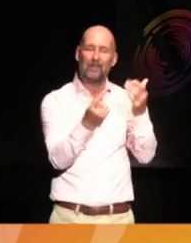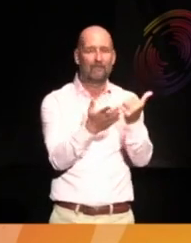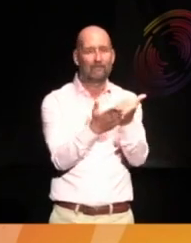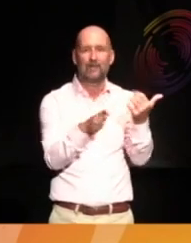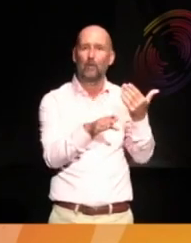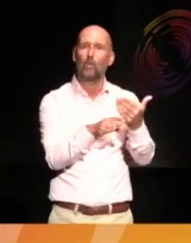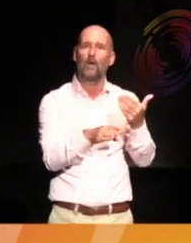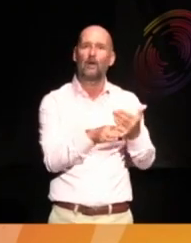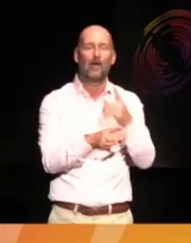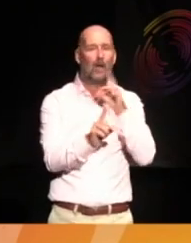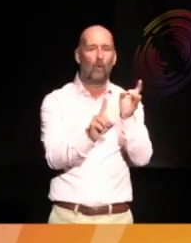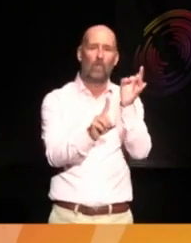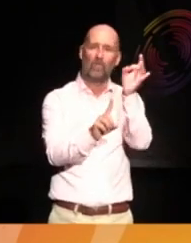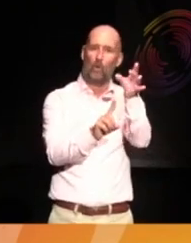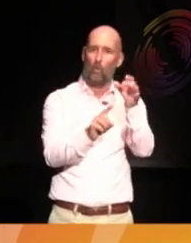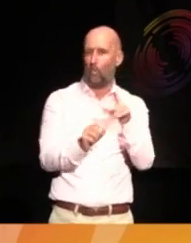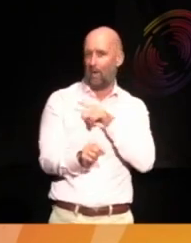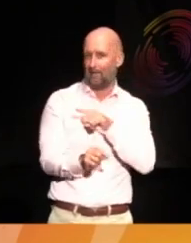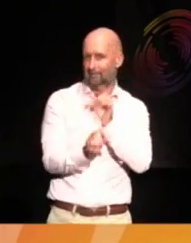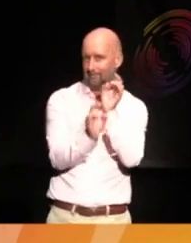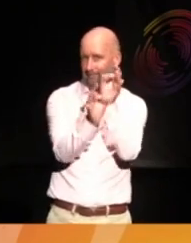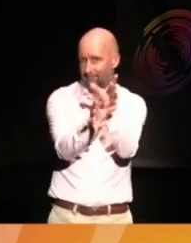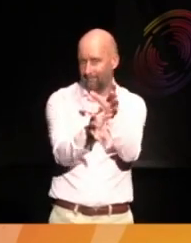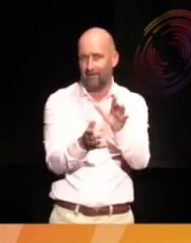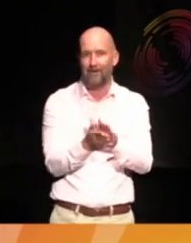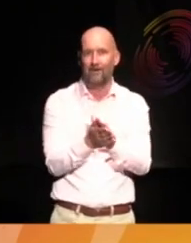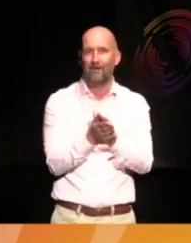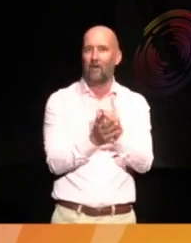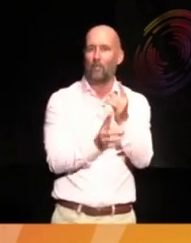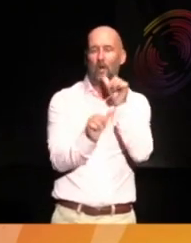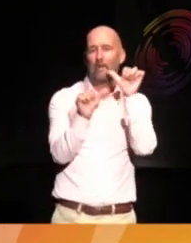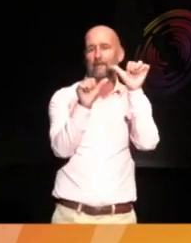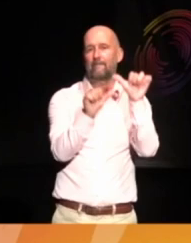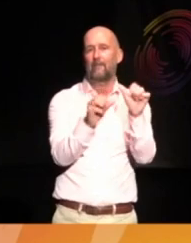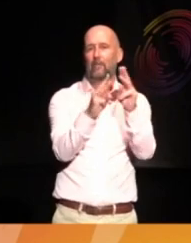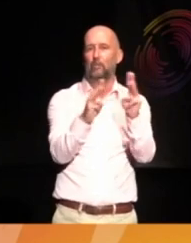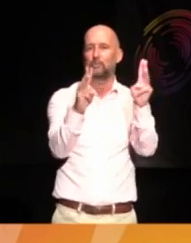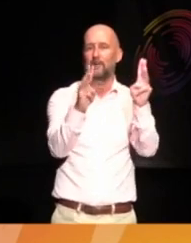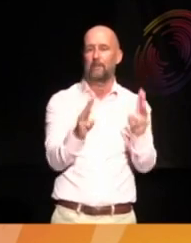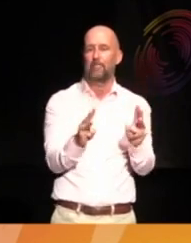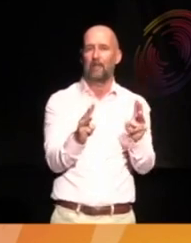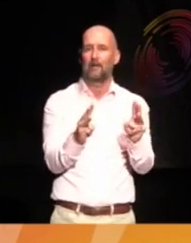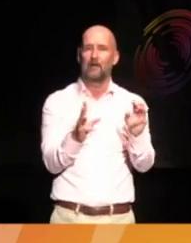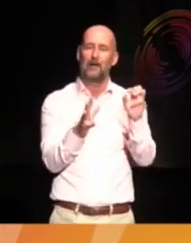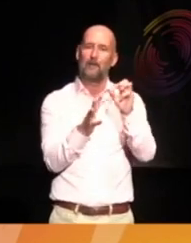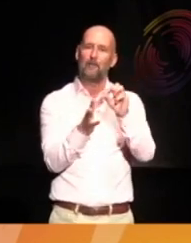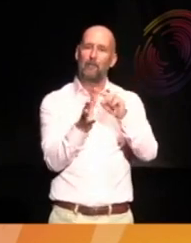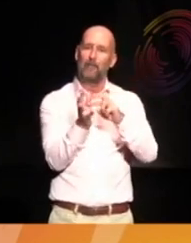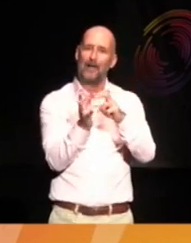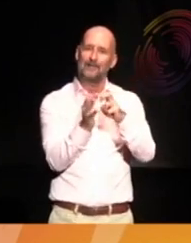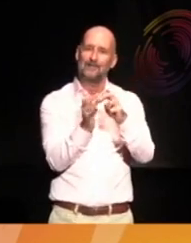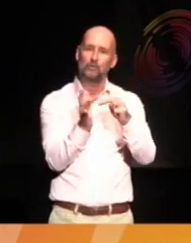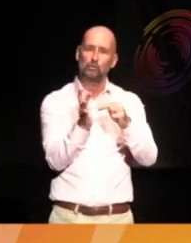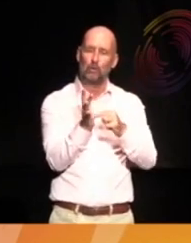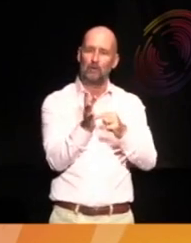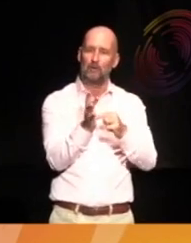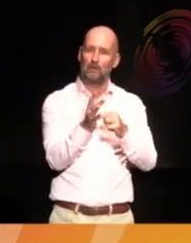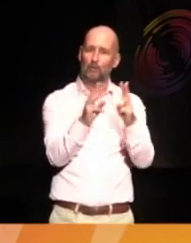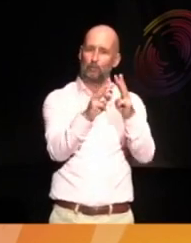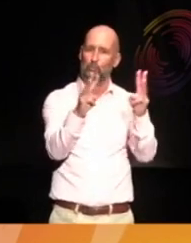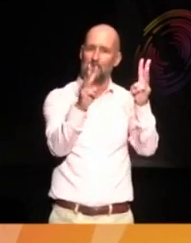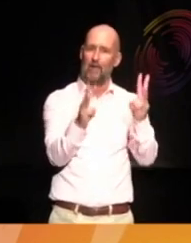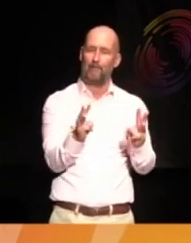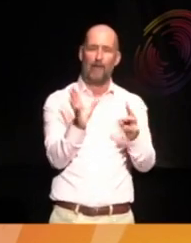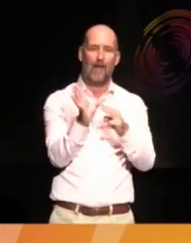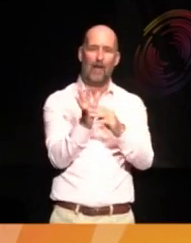I'm going to just throw one in there, which is just the, one of my favorite museums in the world is the Partition Museum in Amritsa, which is